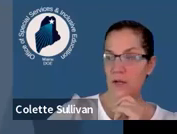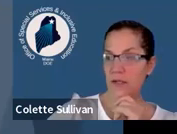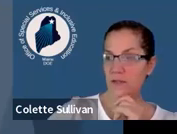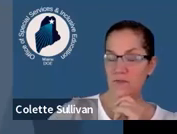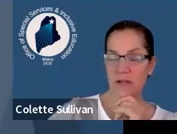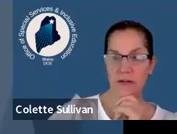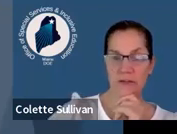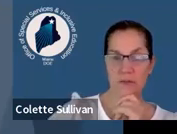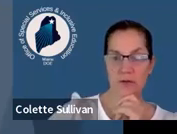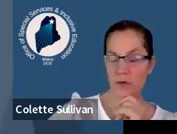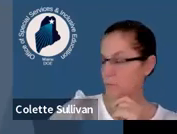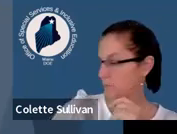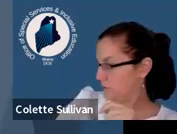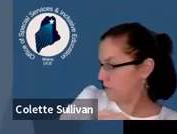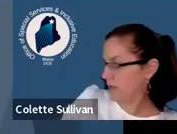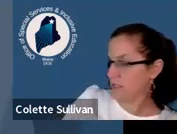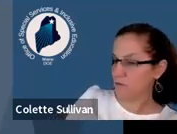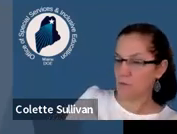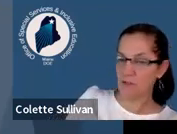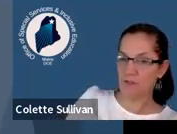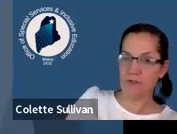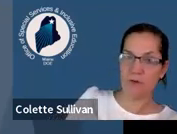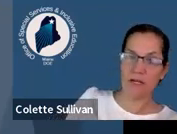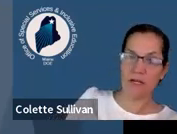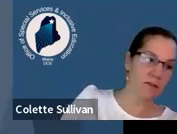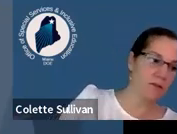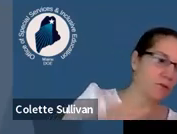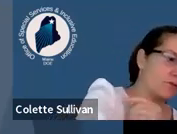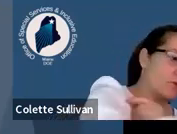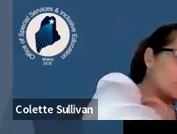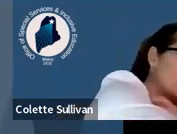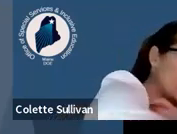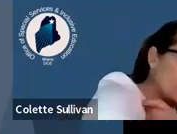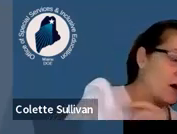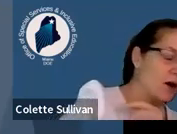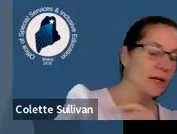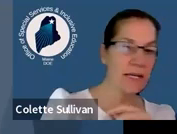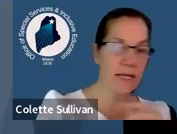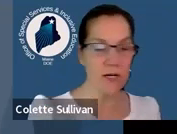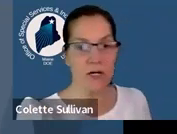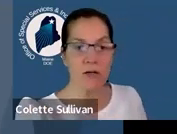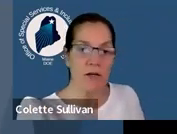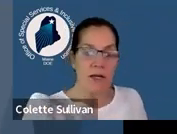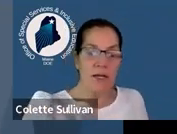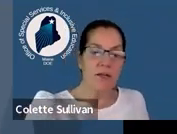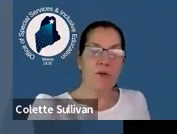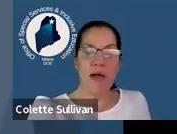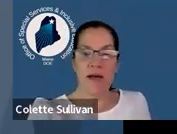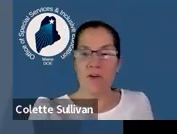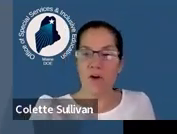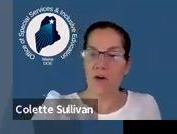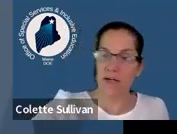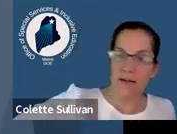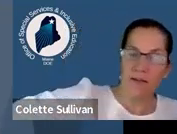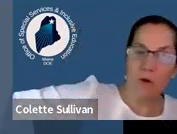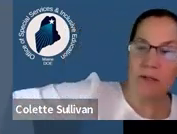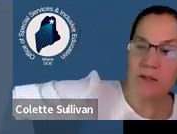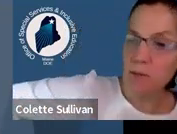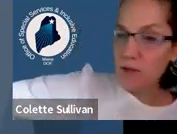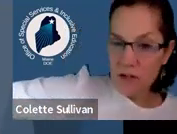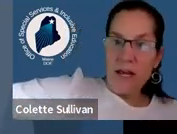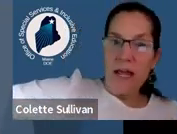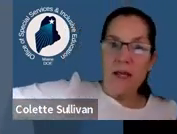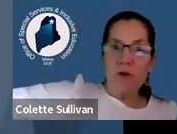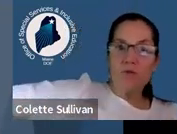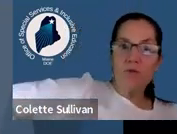All right. Well, it's a very small group. So thank you so much for joining us. Those of you who that are here, if you haven't already done so,